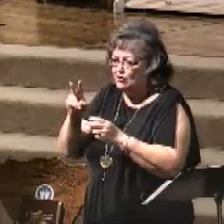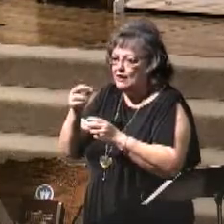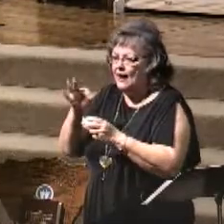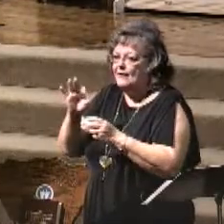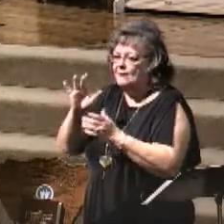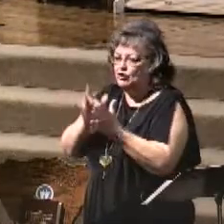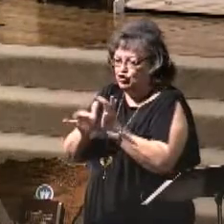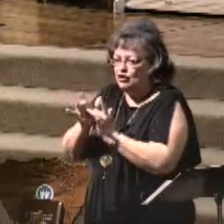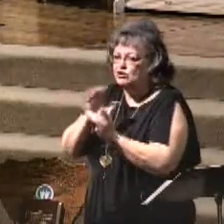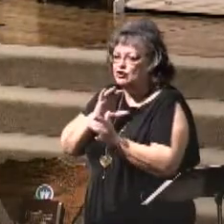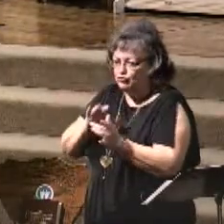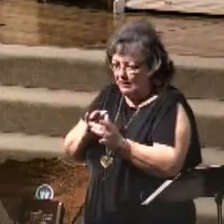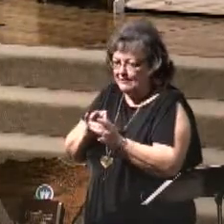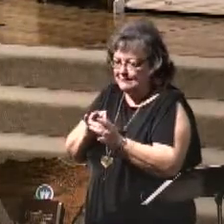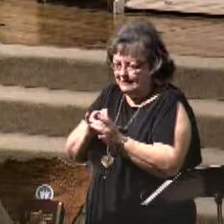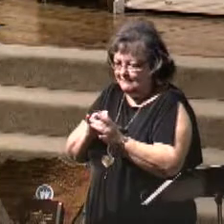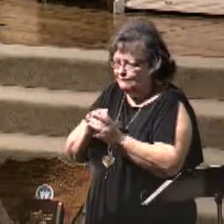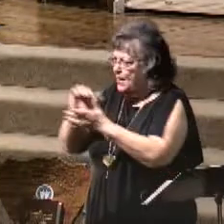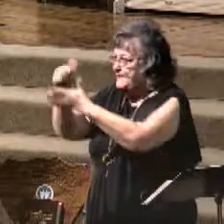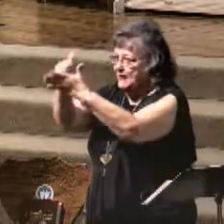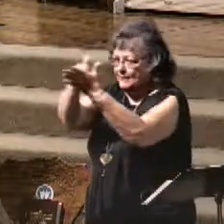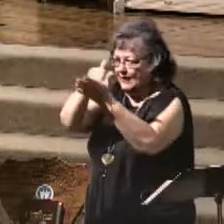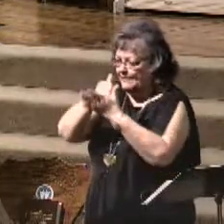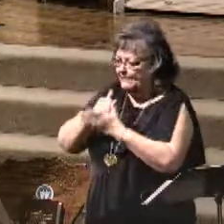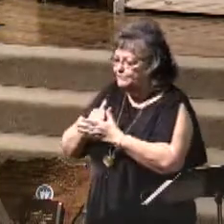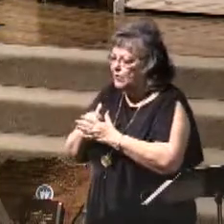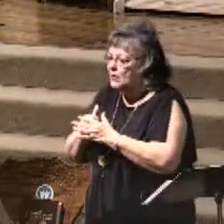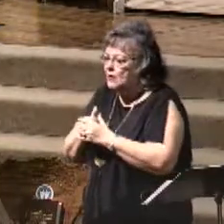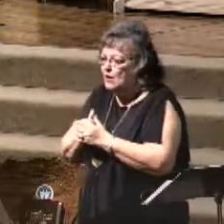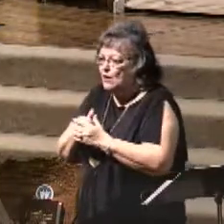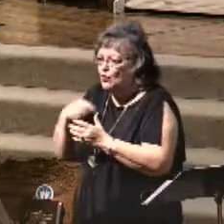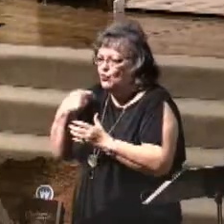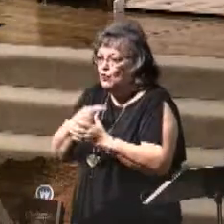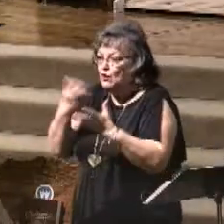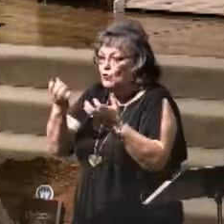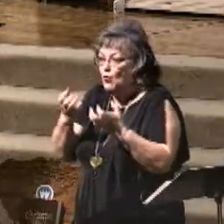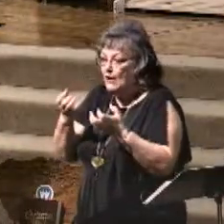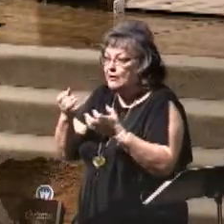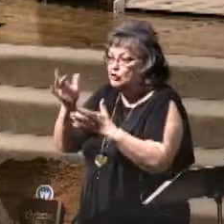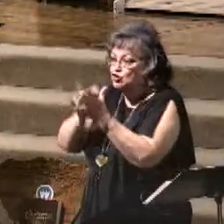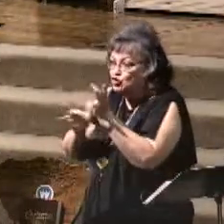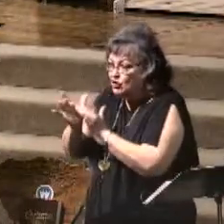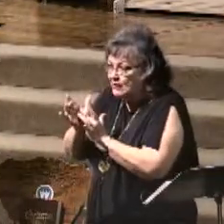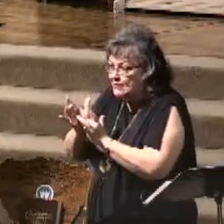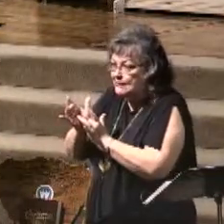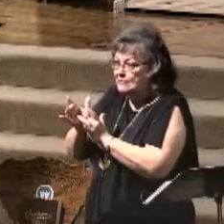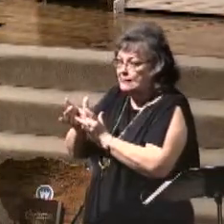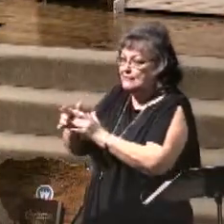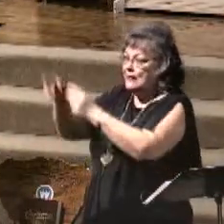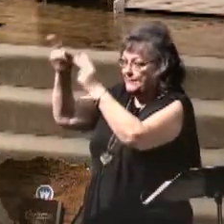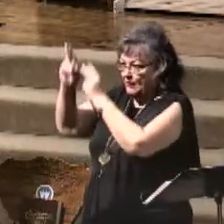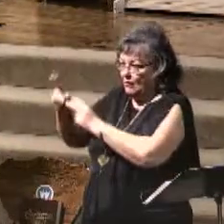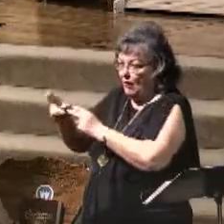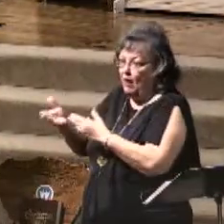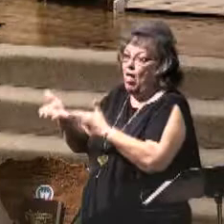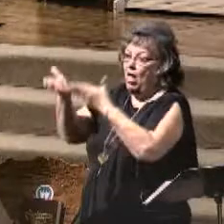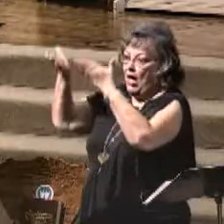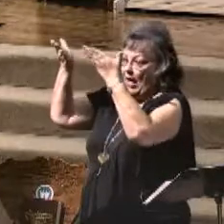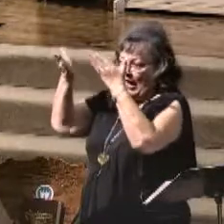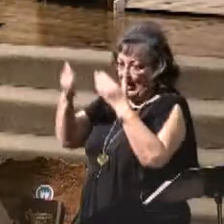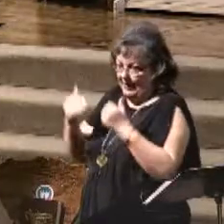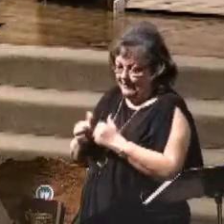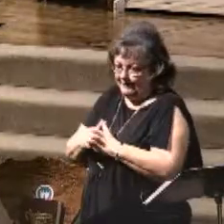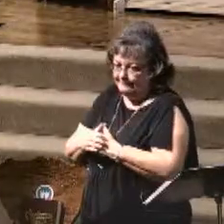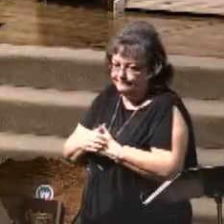Jesus Christ. Christ. And so, we want Him to be lifted high. And so, if you have your finger there in